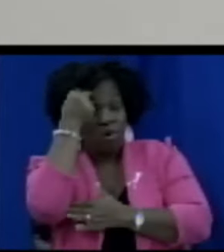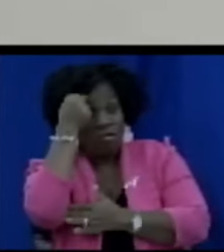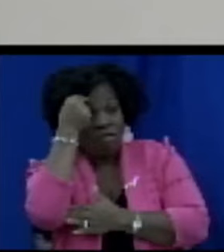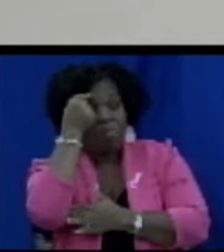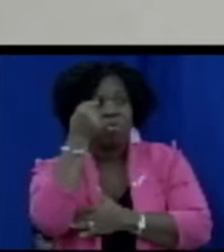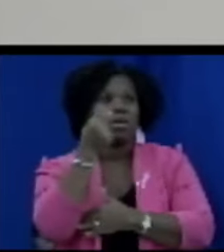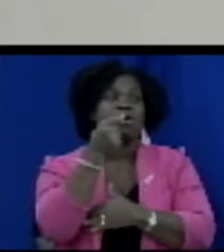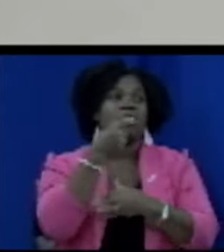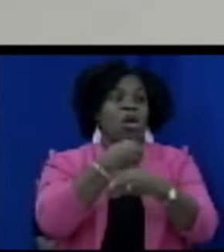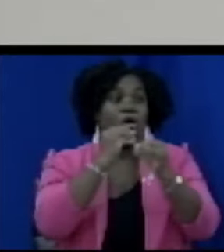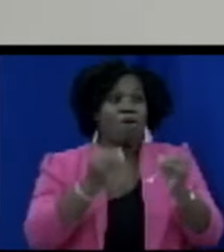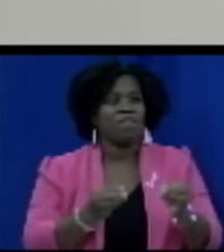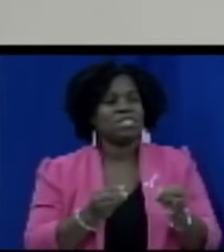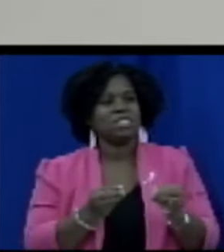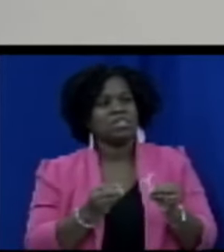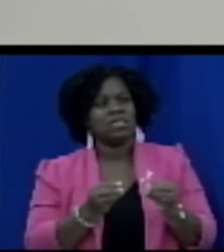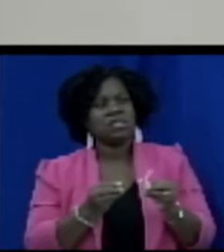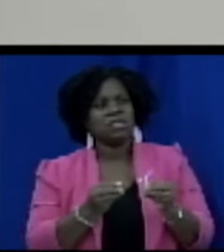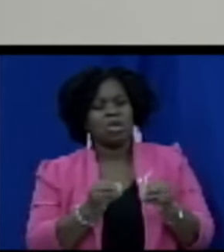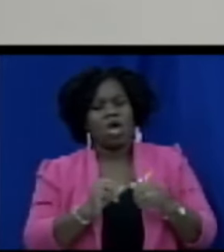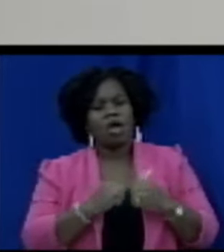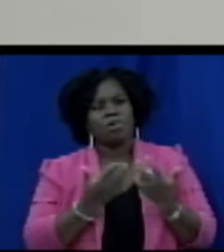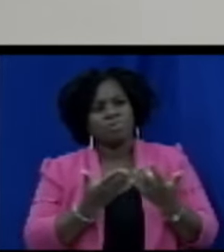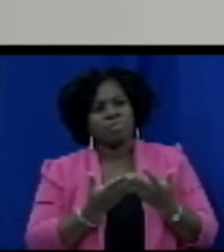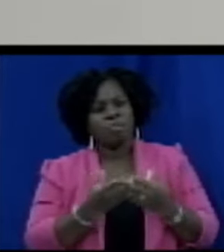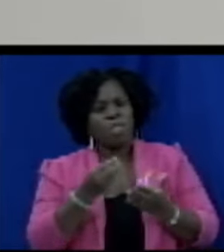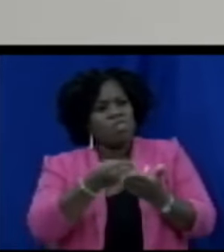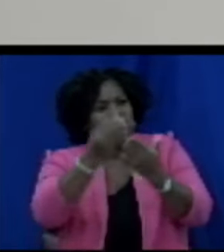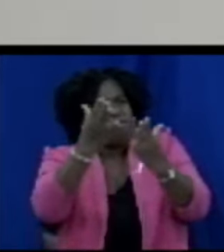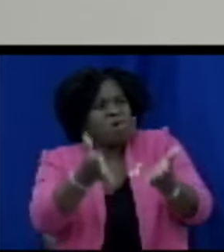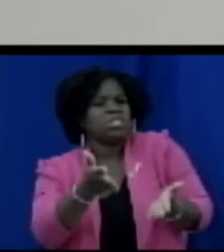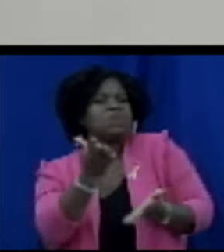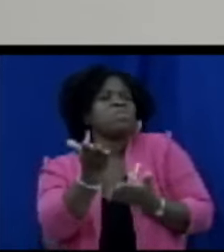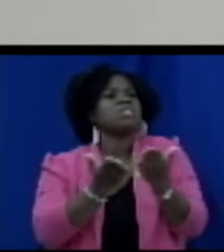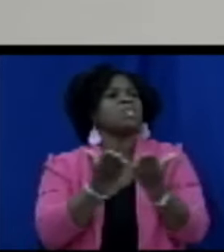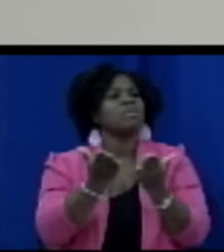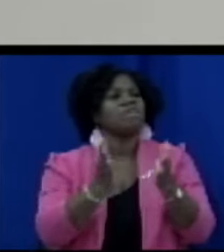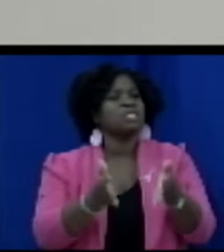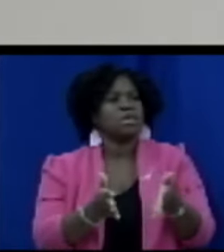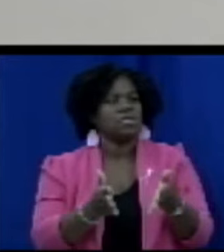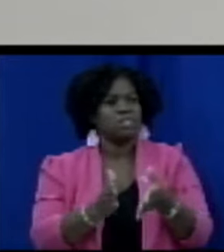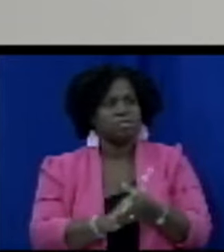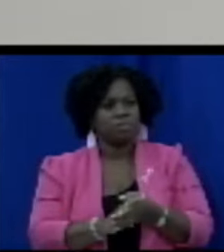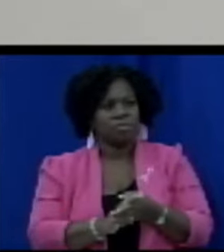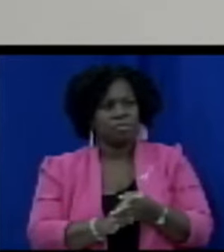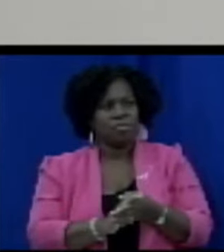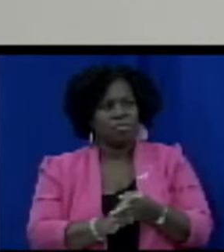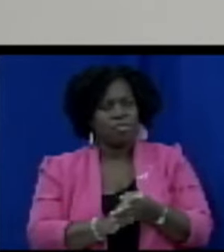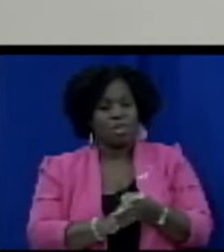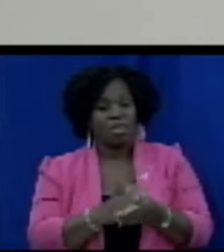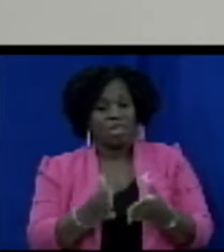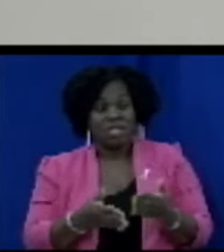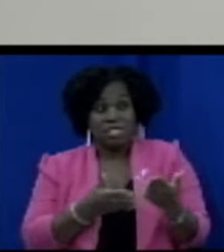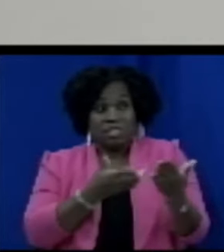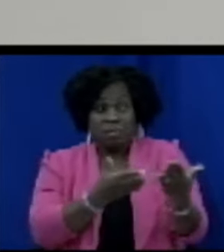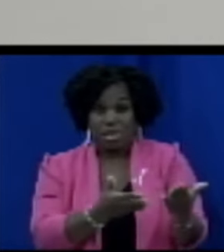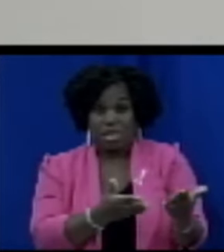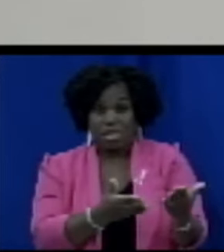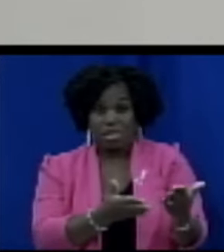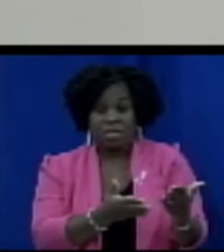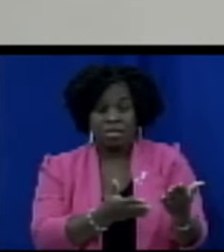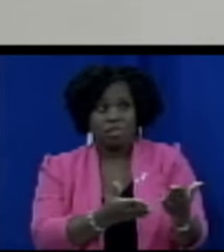the customer service in per se I'm wondering if this bill goes that far and if it doesn't